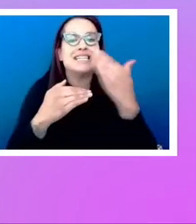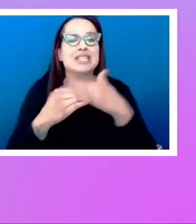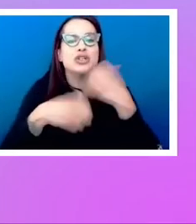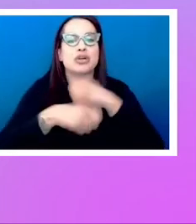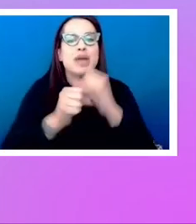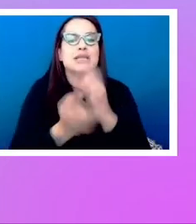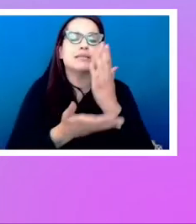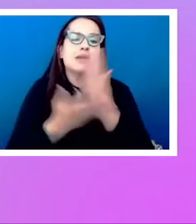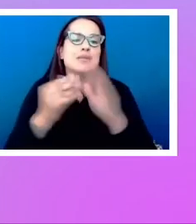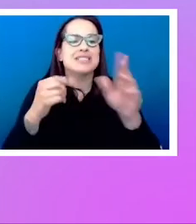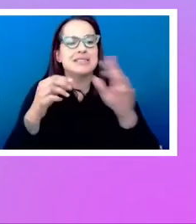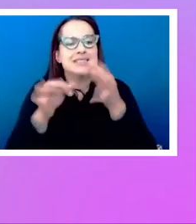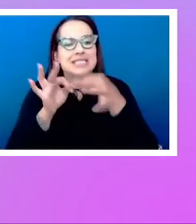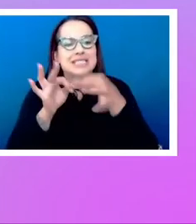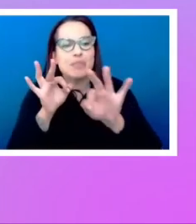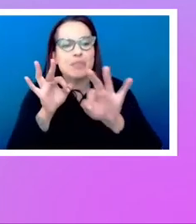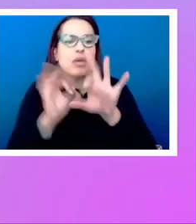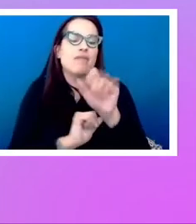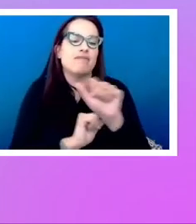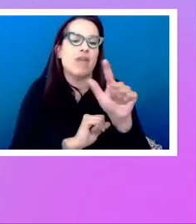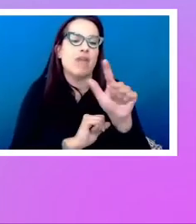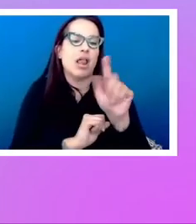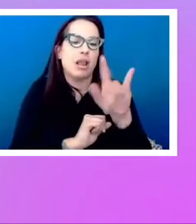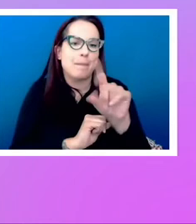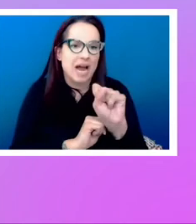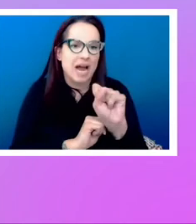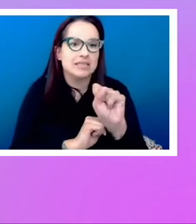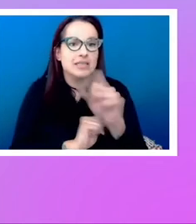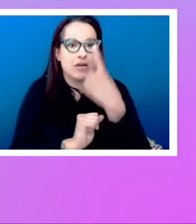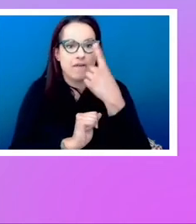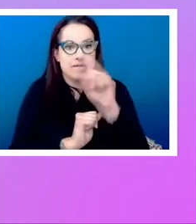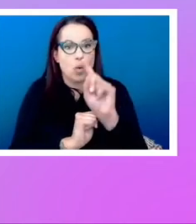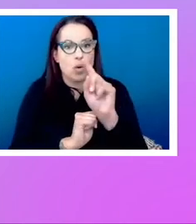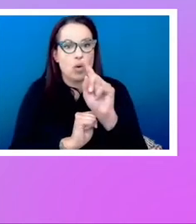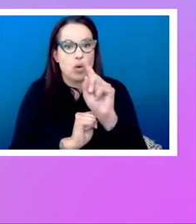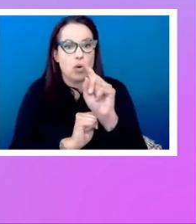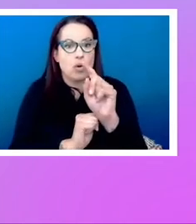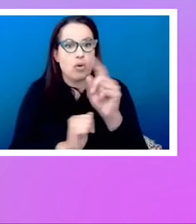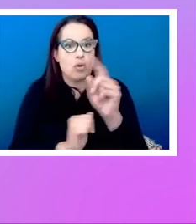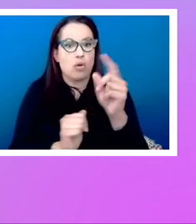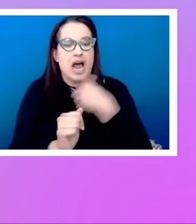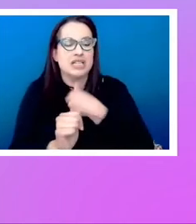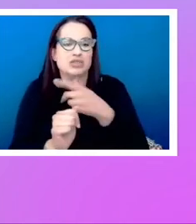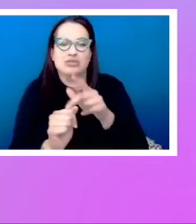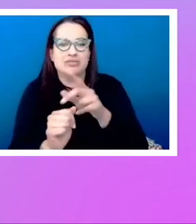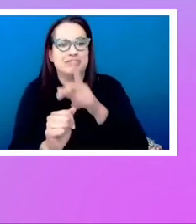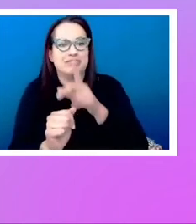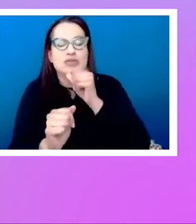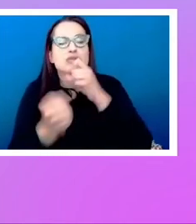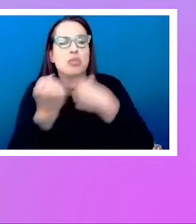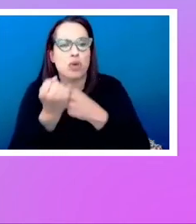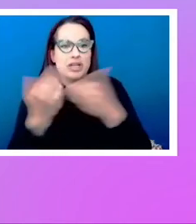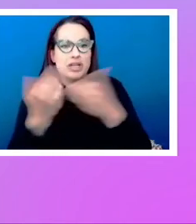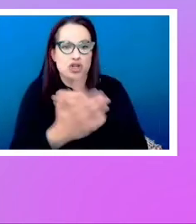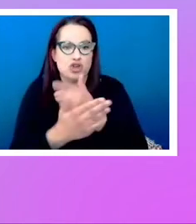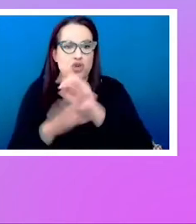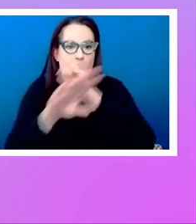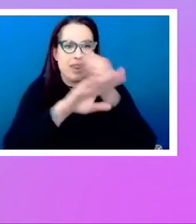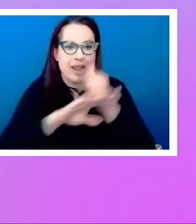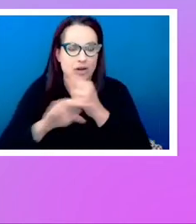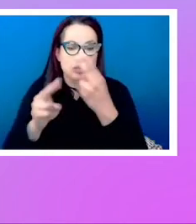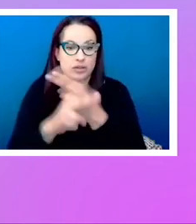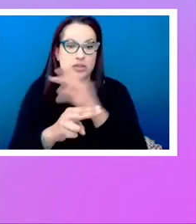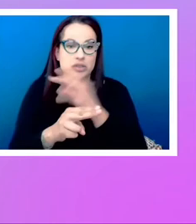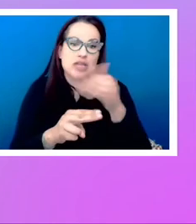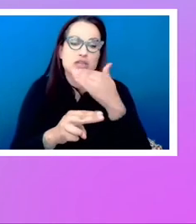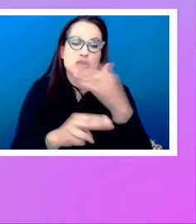fallbacks for browsers that don't support the new layout methods that you're using. So that's also quite a good